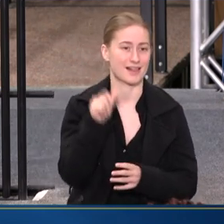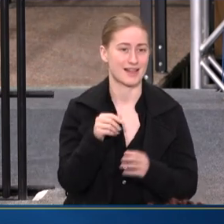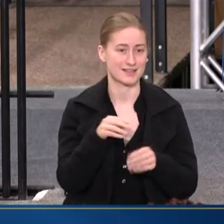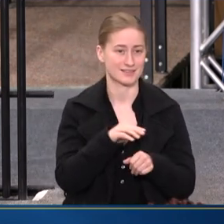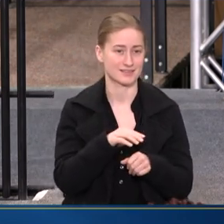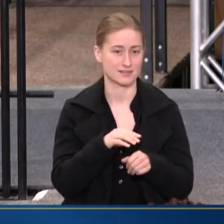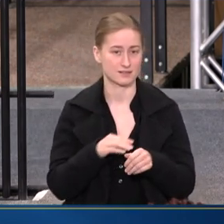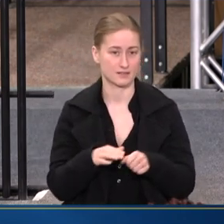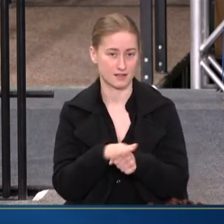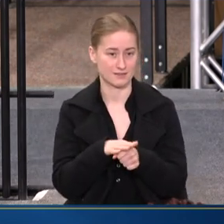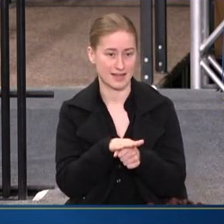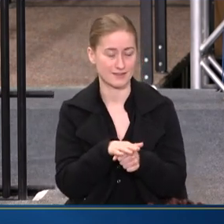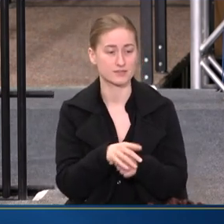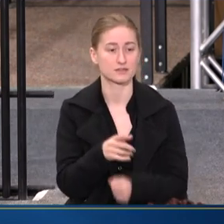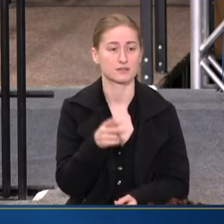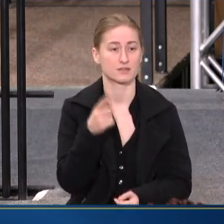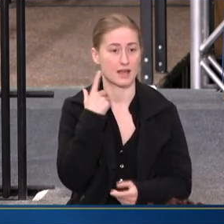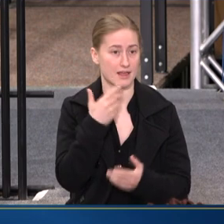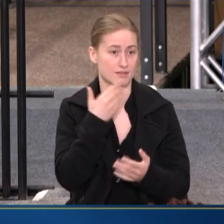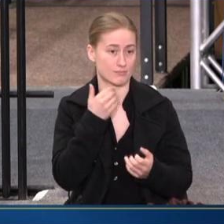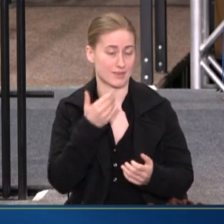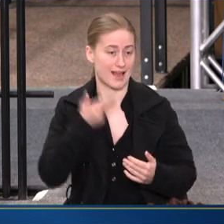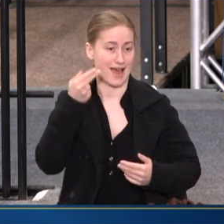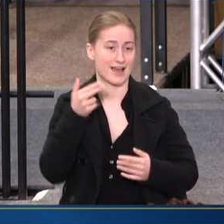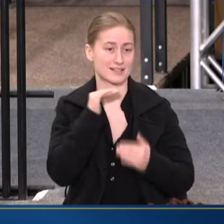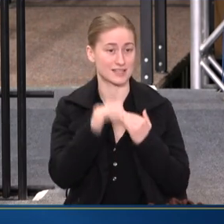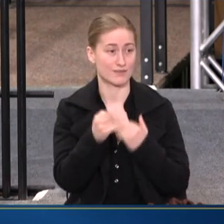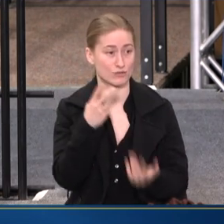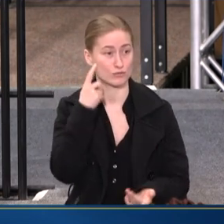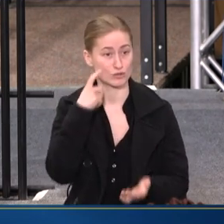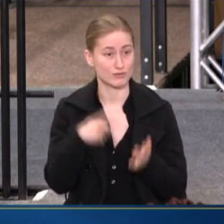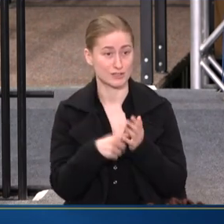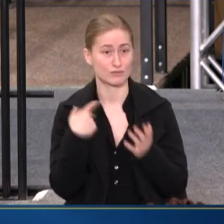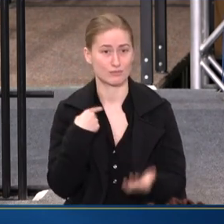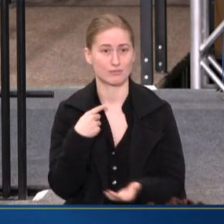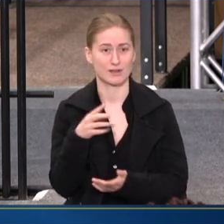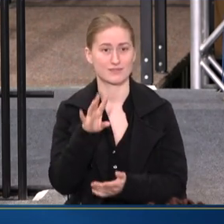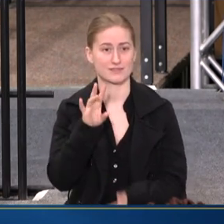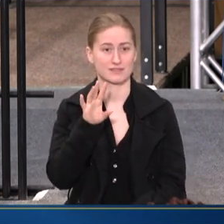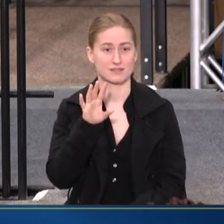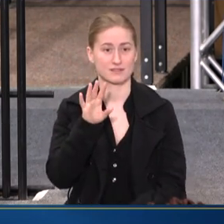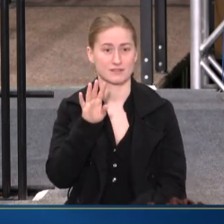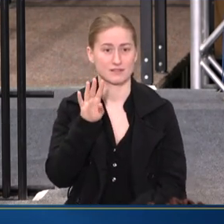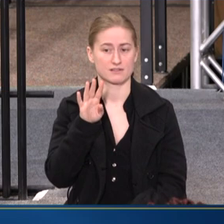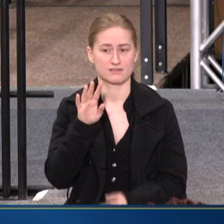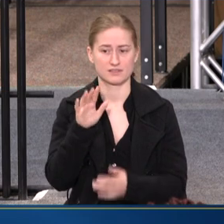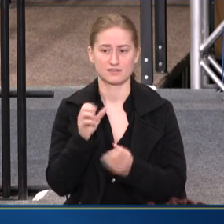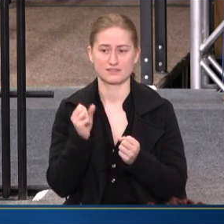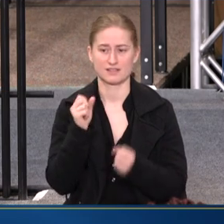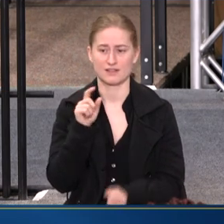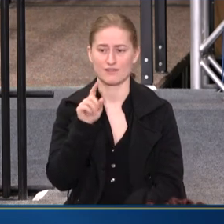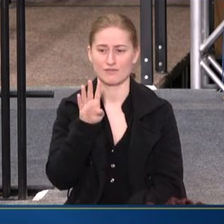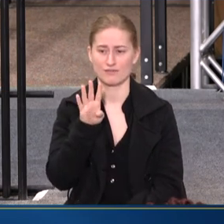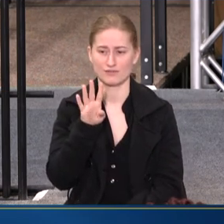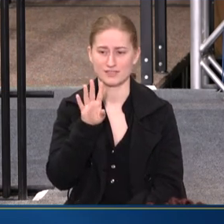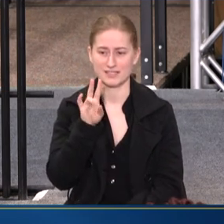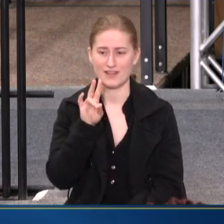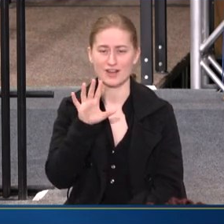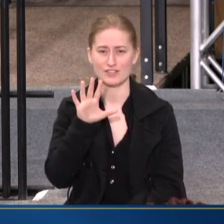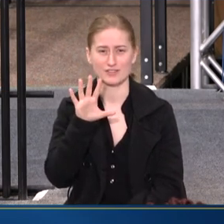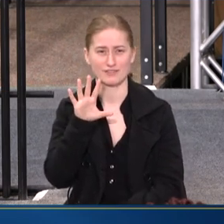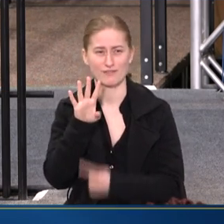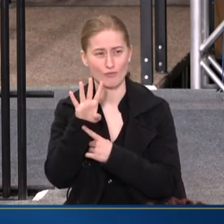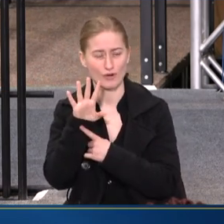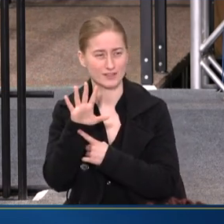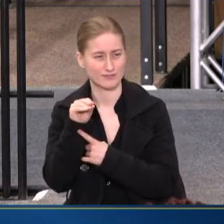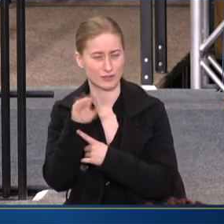THINK ABOUT THE FACT THAT THERE ARE 574 FEDERALLY RECOGNIZED TRIBES, INDEPENDENT AND INDIVIDUAL GOVERNMENTS, THIS CAN